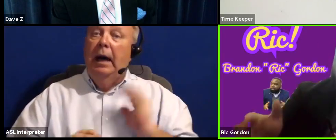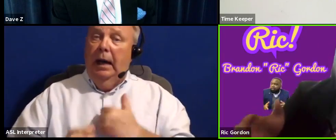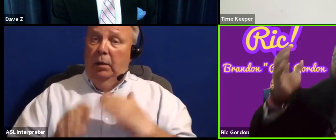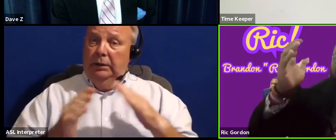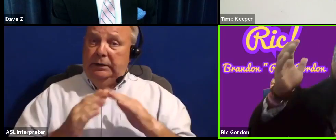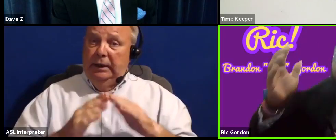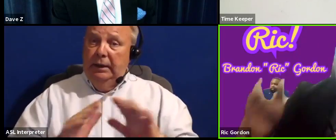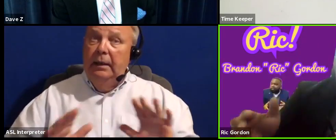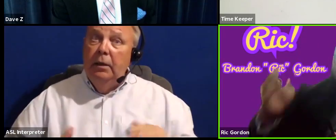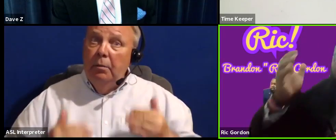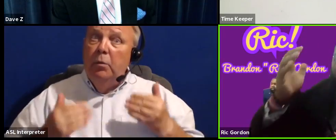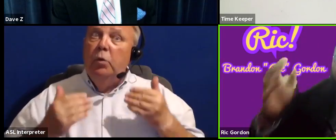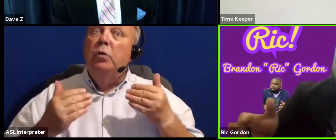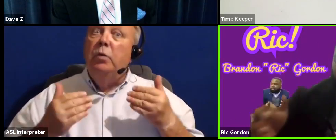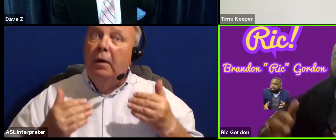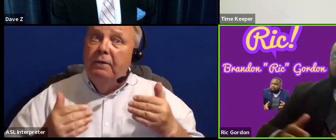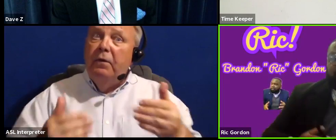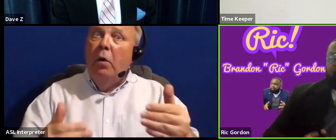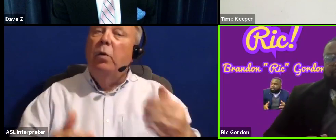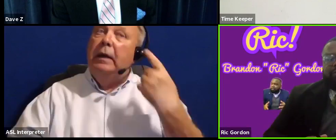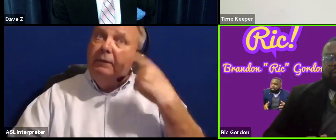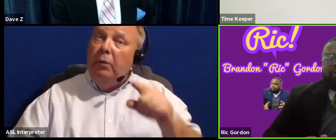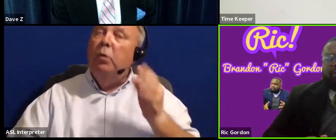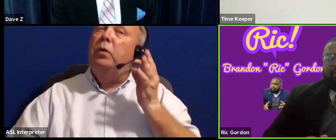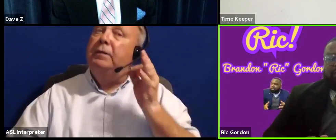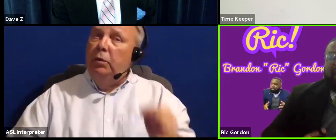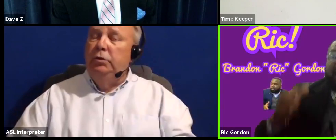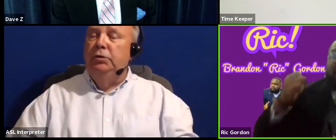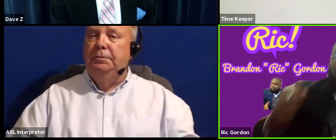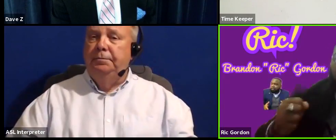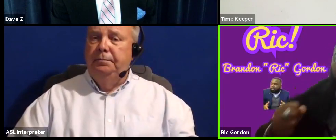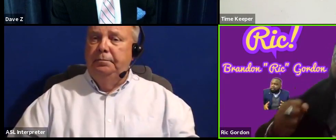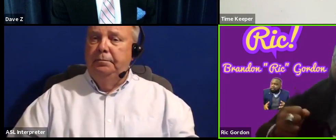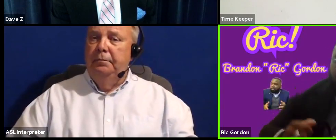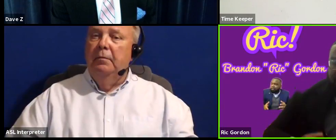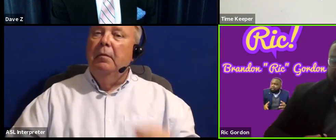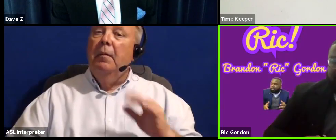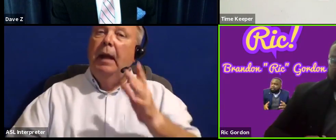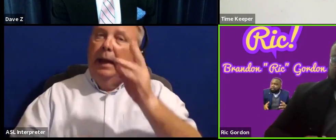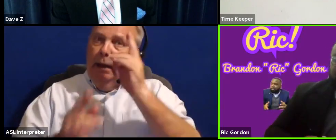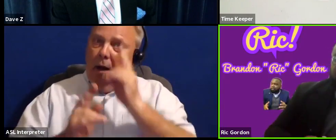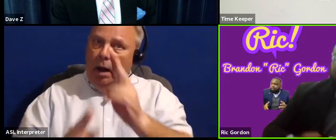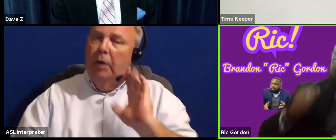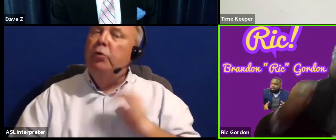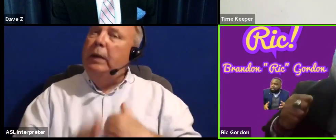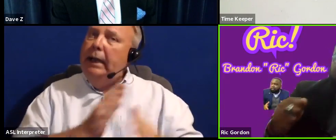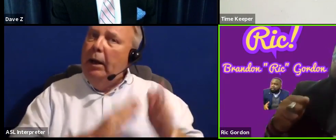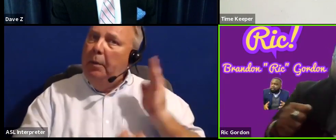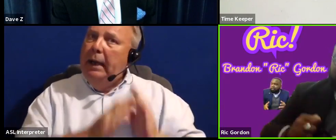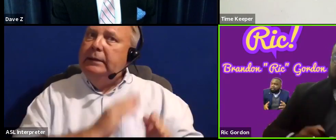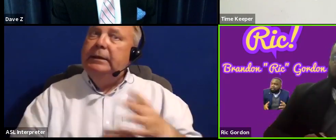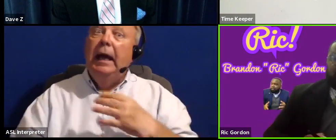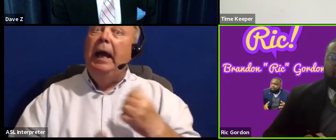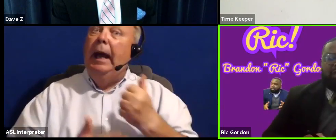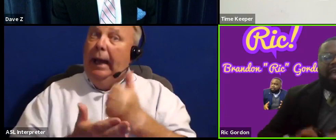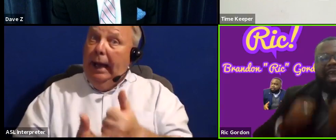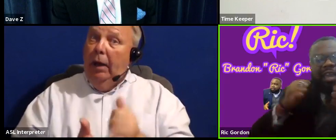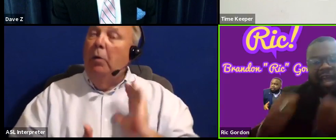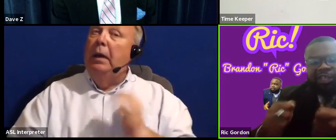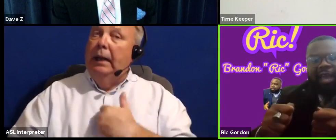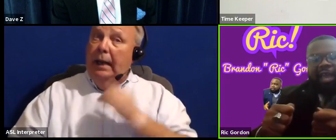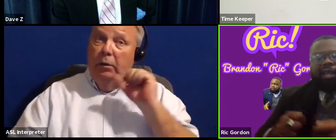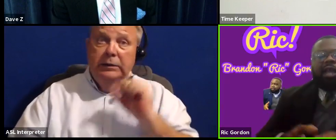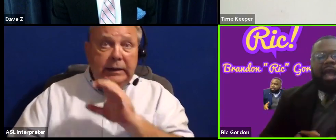Greenbelt forward for the future and honoring our paths and helping our seniors